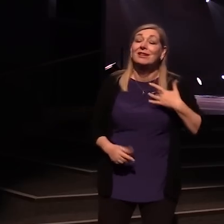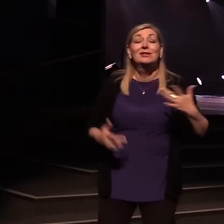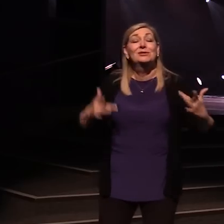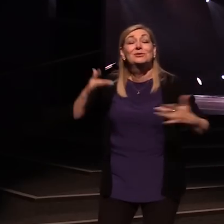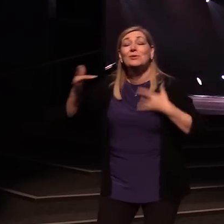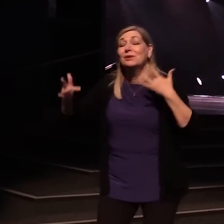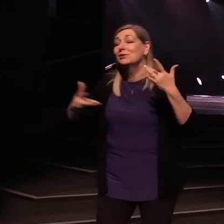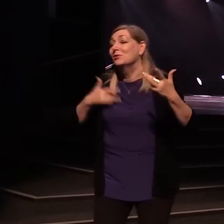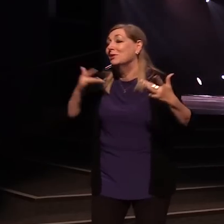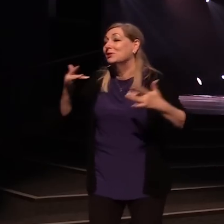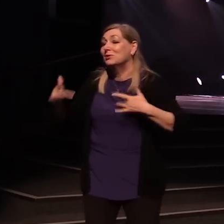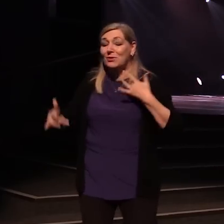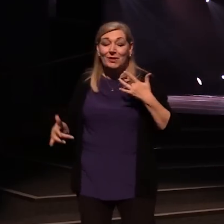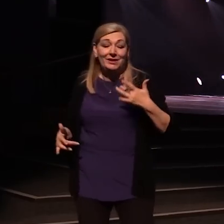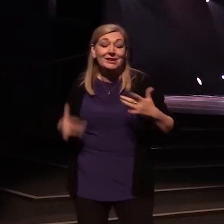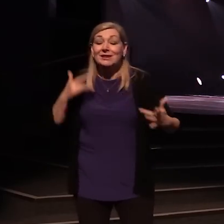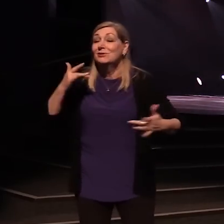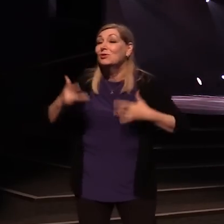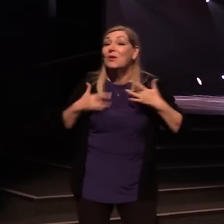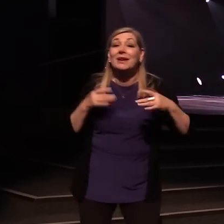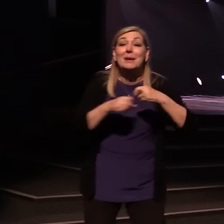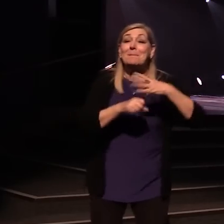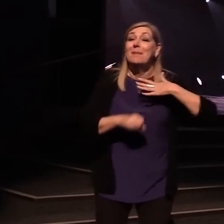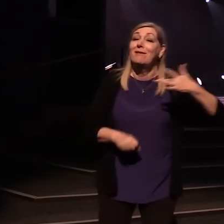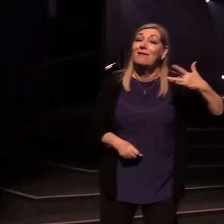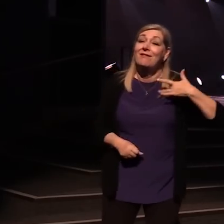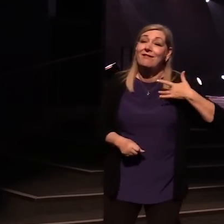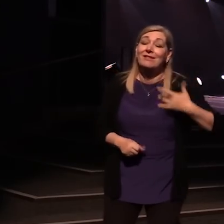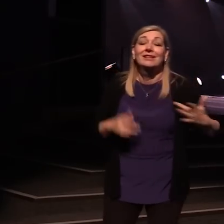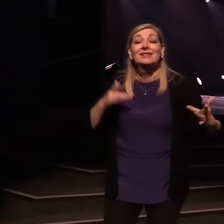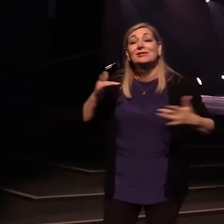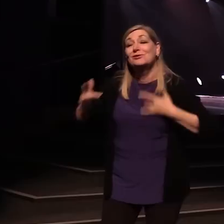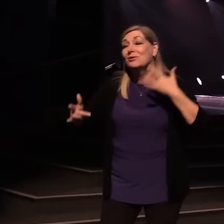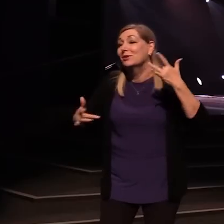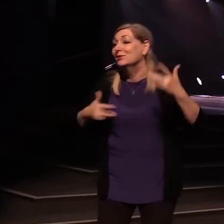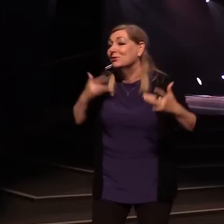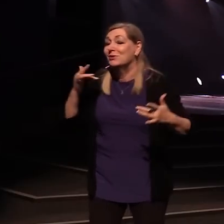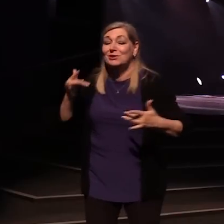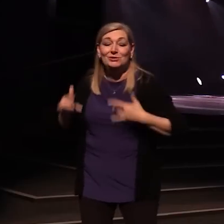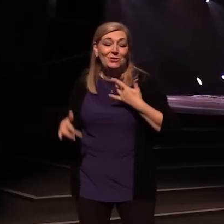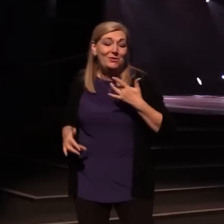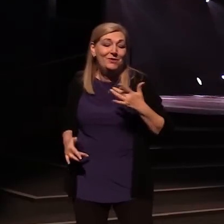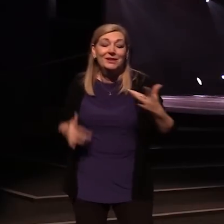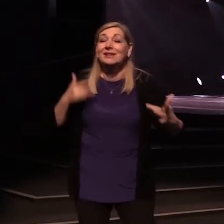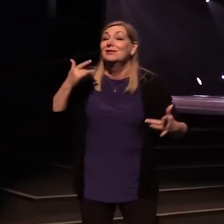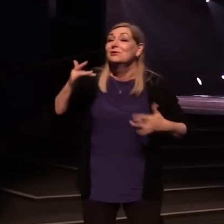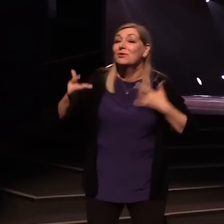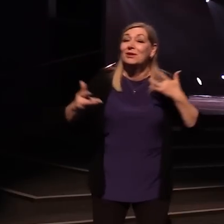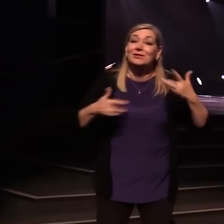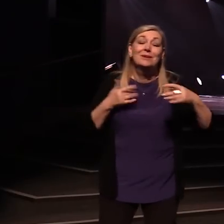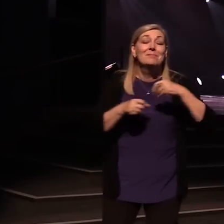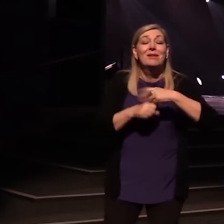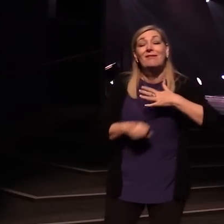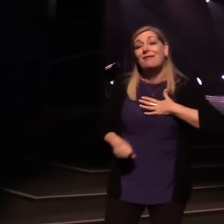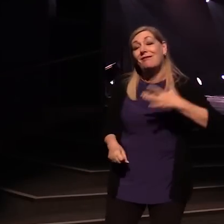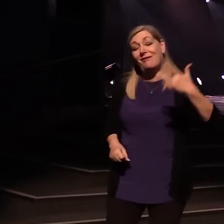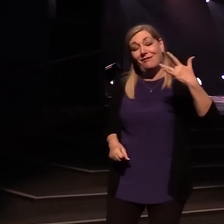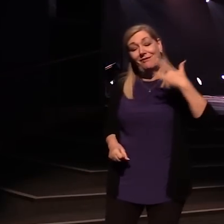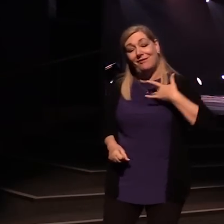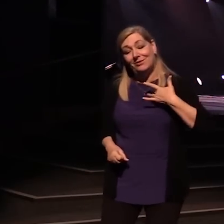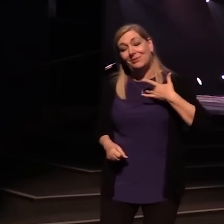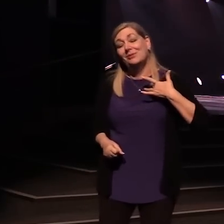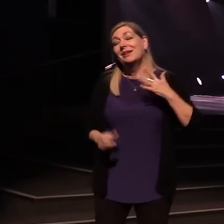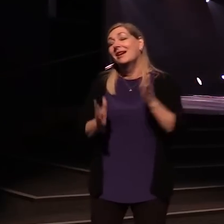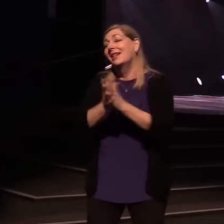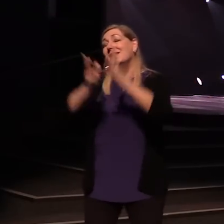heart, I've got joy, joy, joy. Down in my heart, I've got joy, joy, joy. Down in my heart,